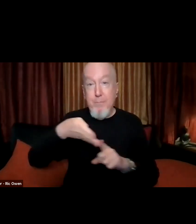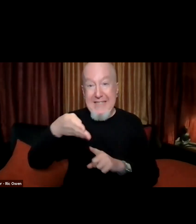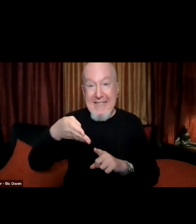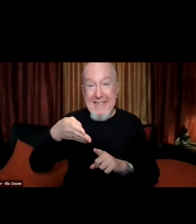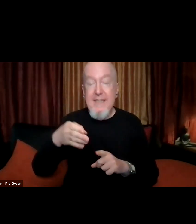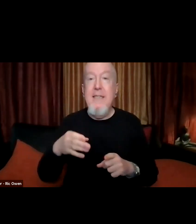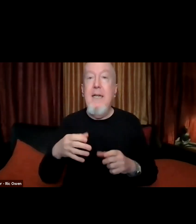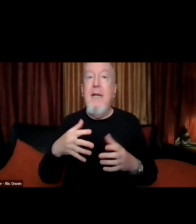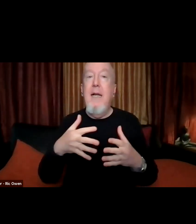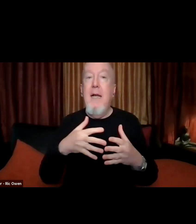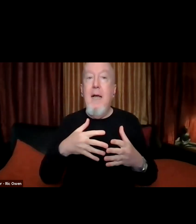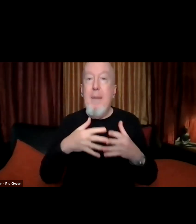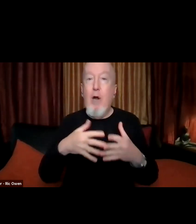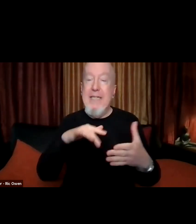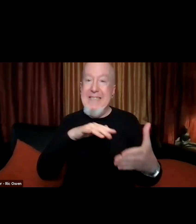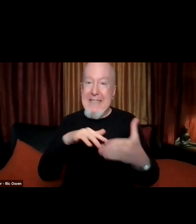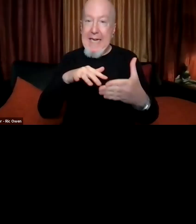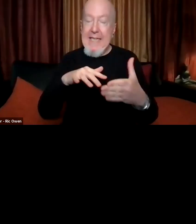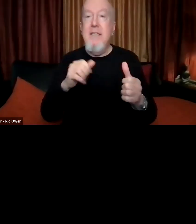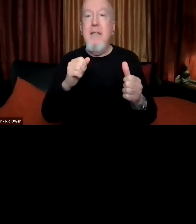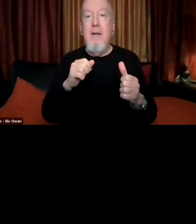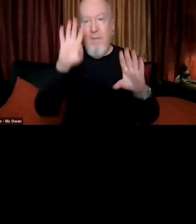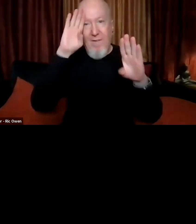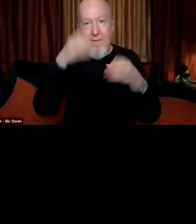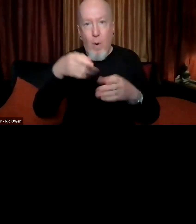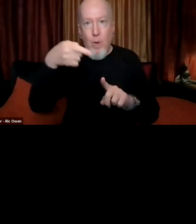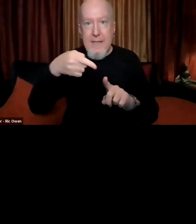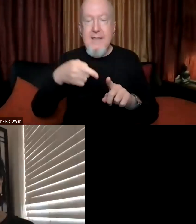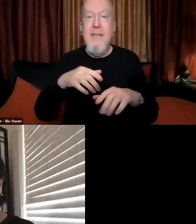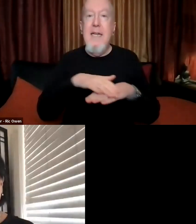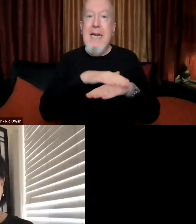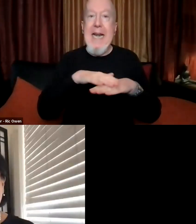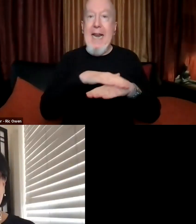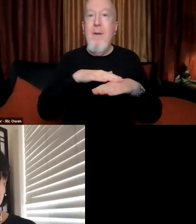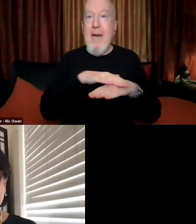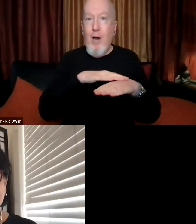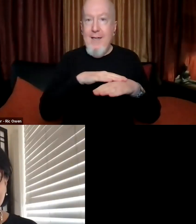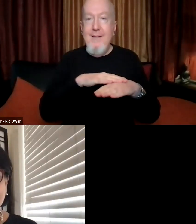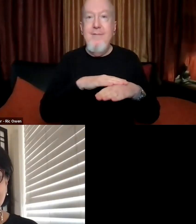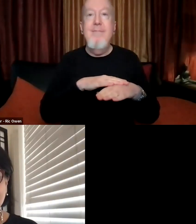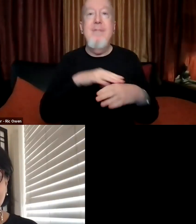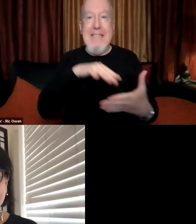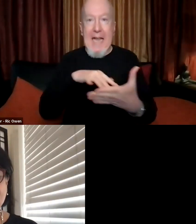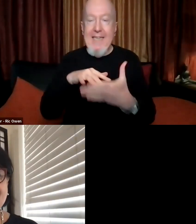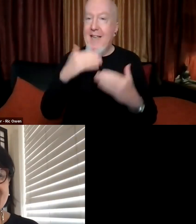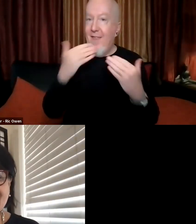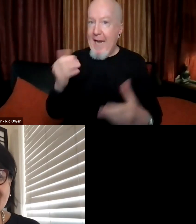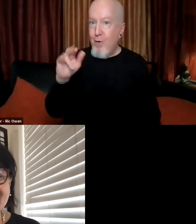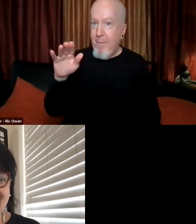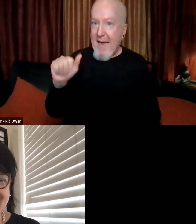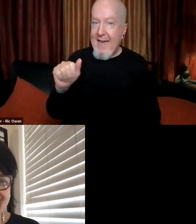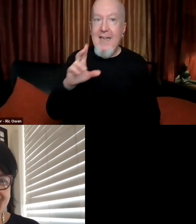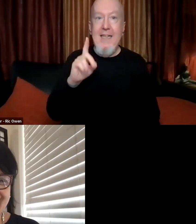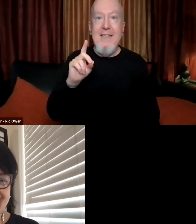american studies with a concentration in native american studies thank you rebecca dr